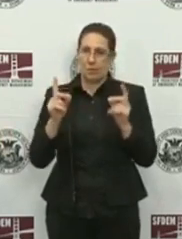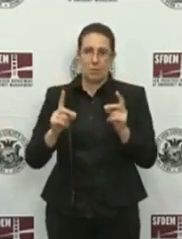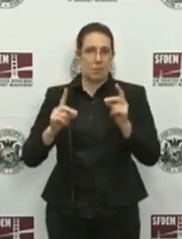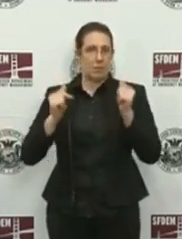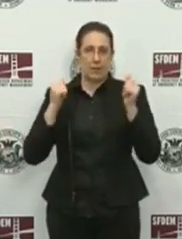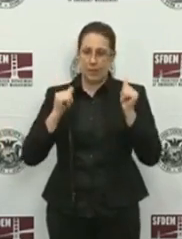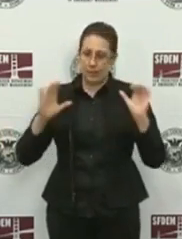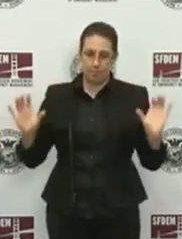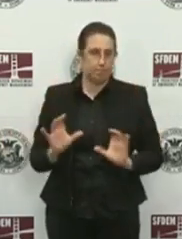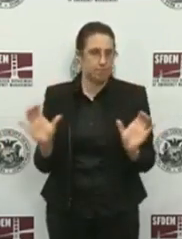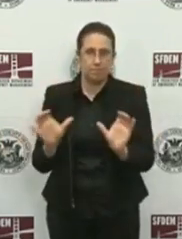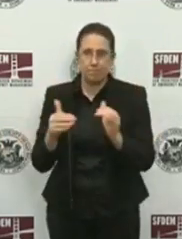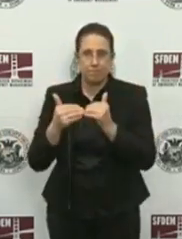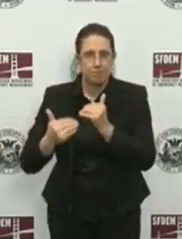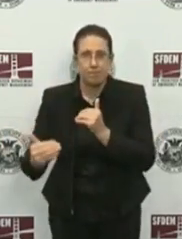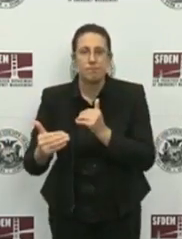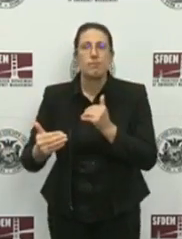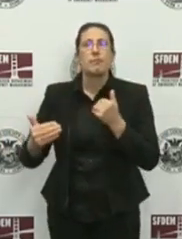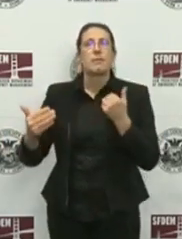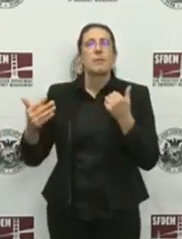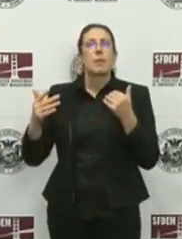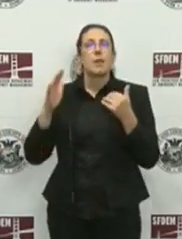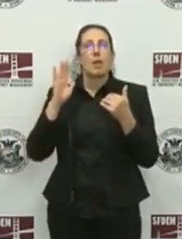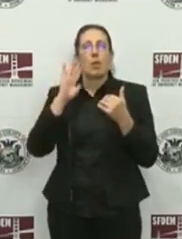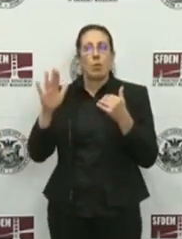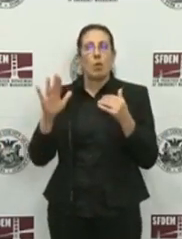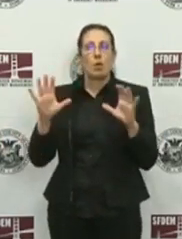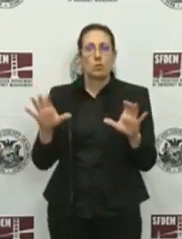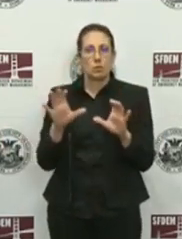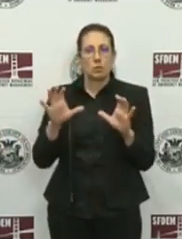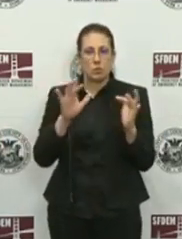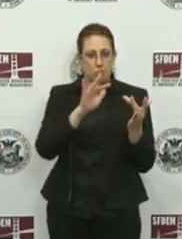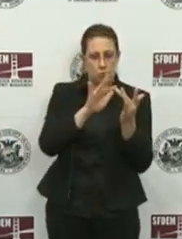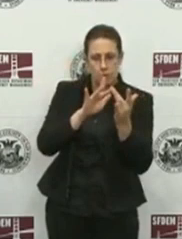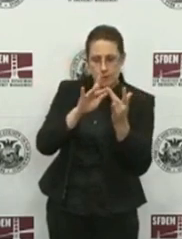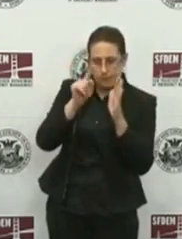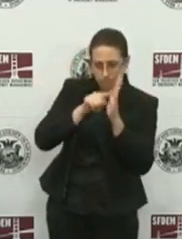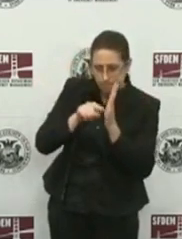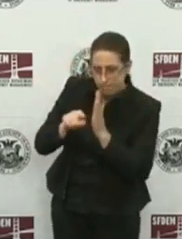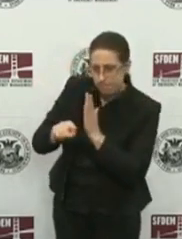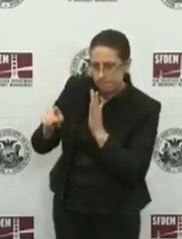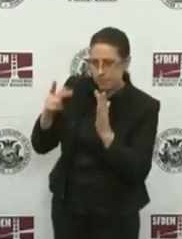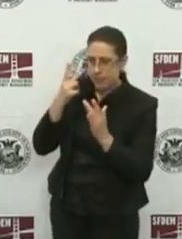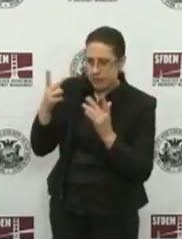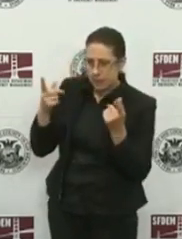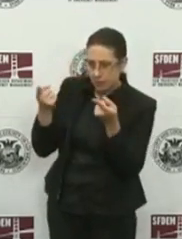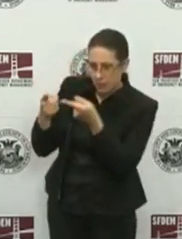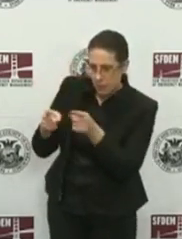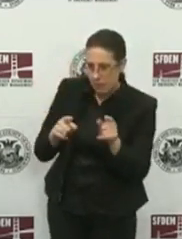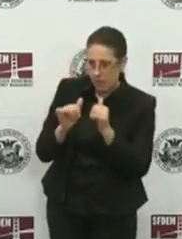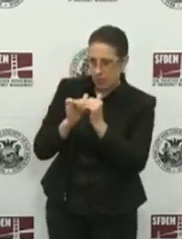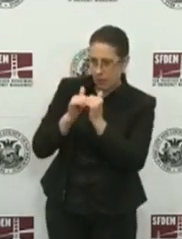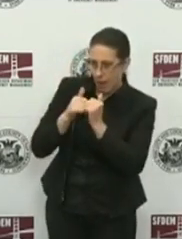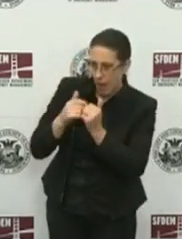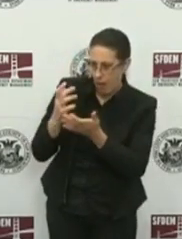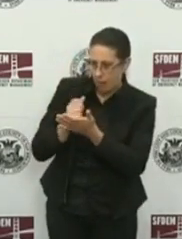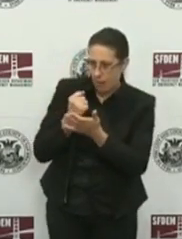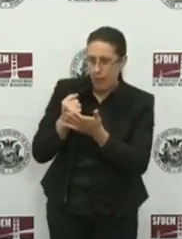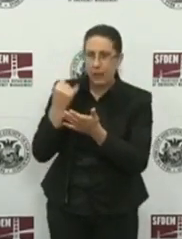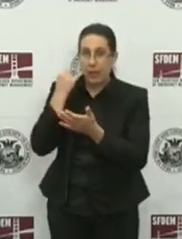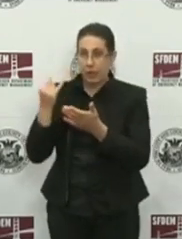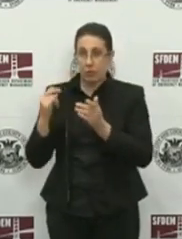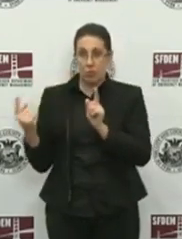conduct contact investigations and test people who were close contacts,